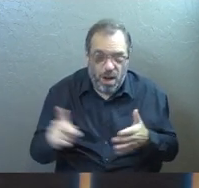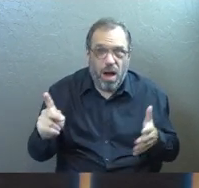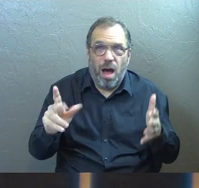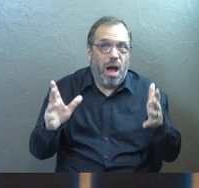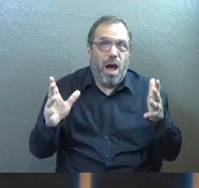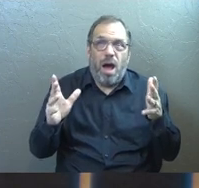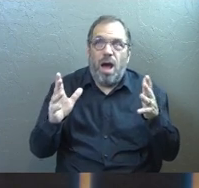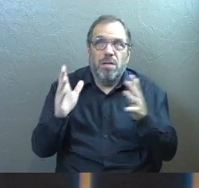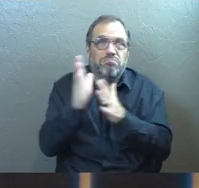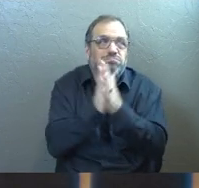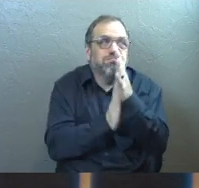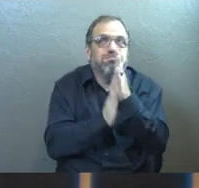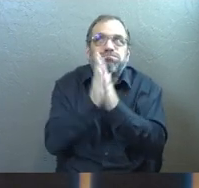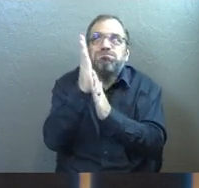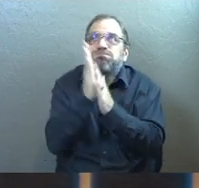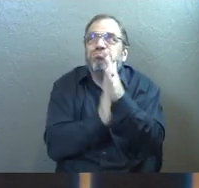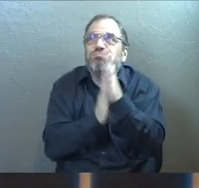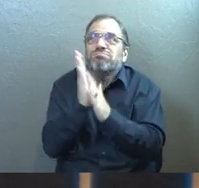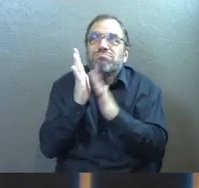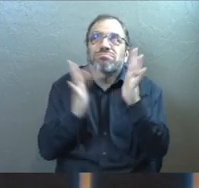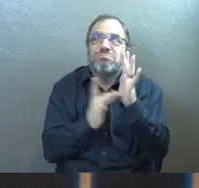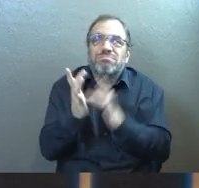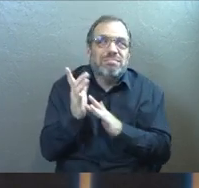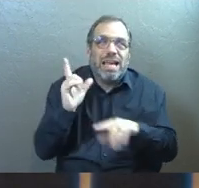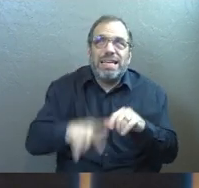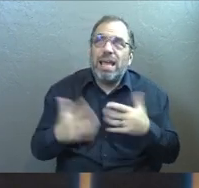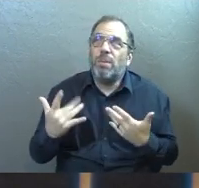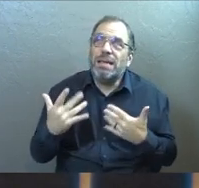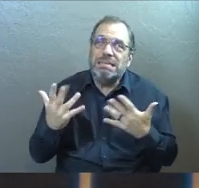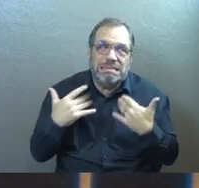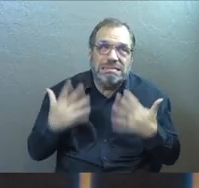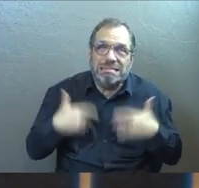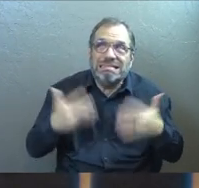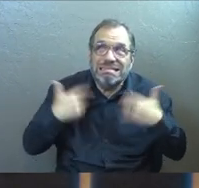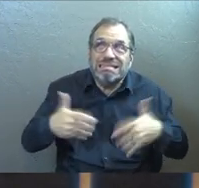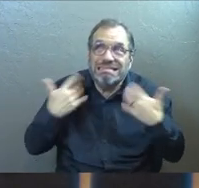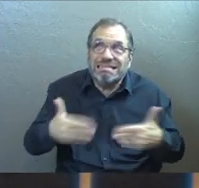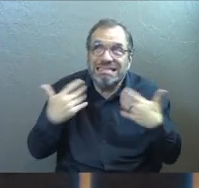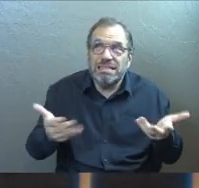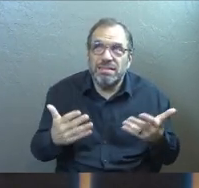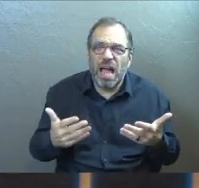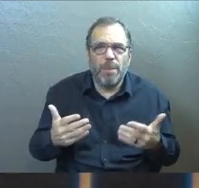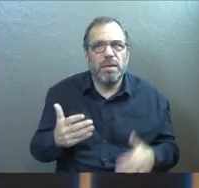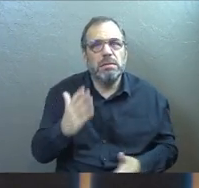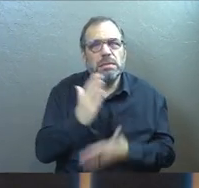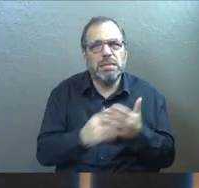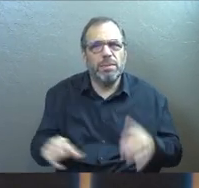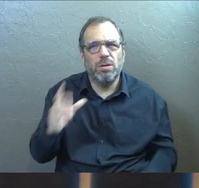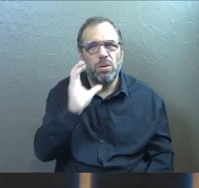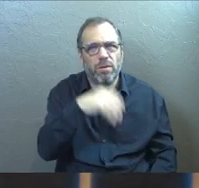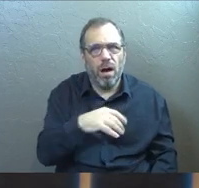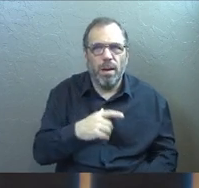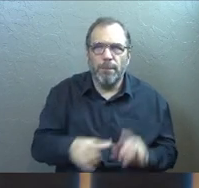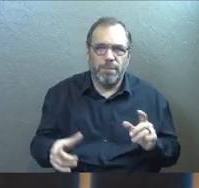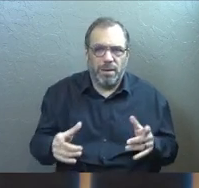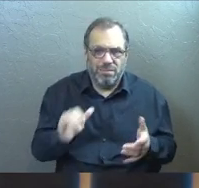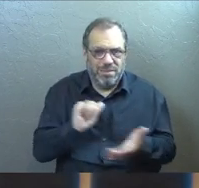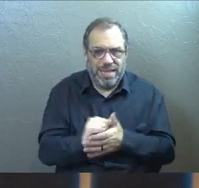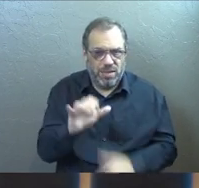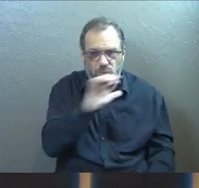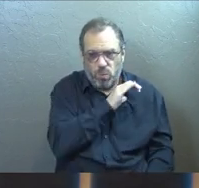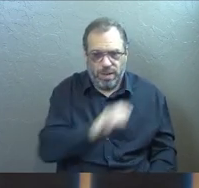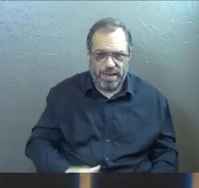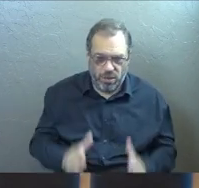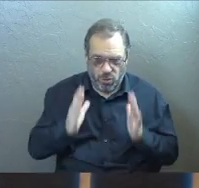we're eagerly waiting for him. Like, we can't wait. And that might sound odd to some of you, but that's the way a